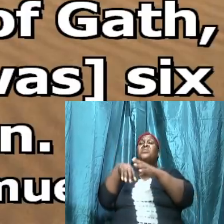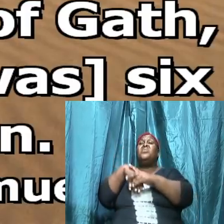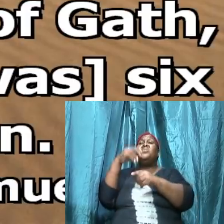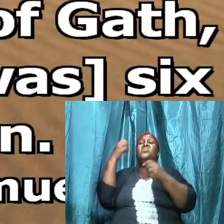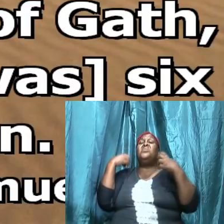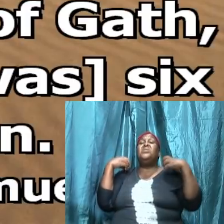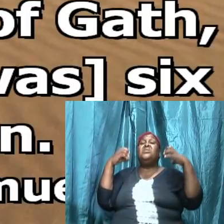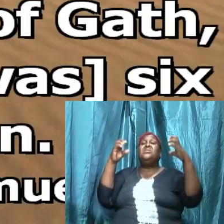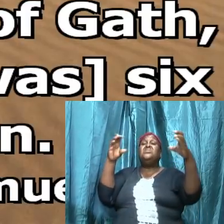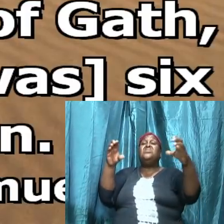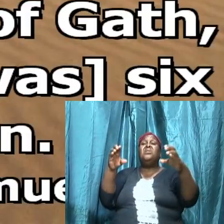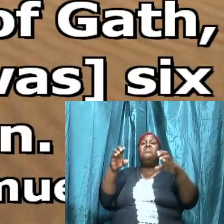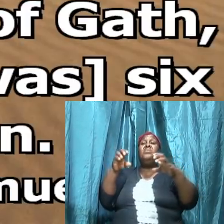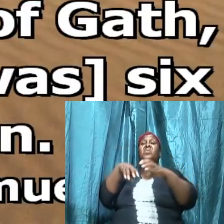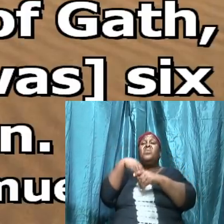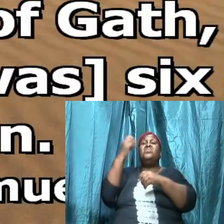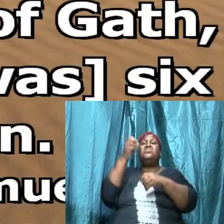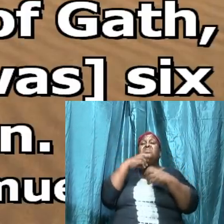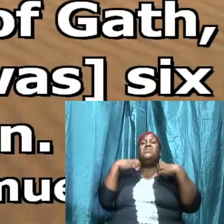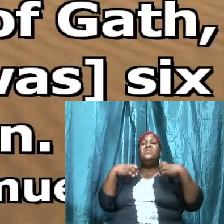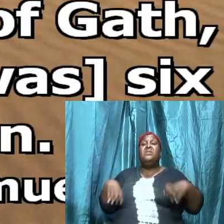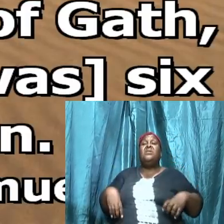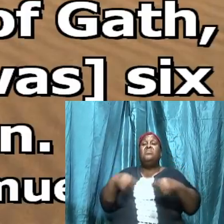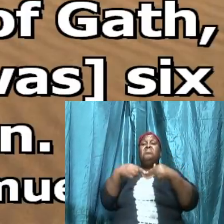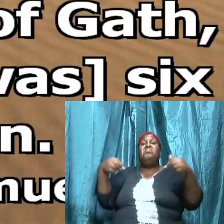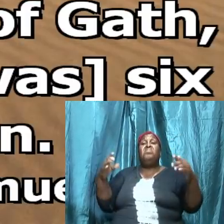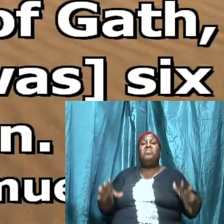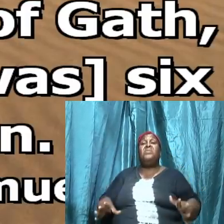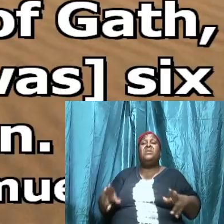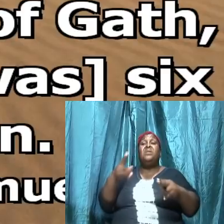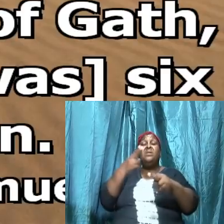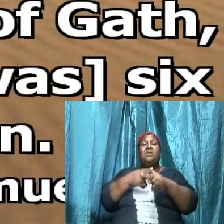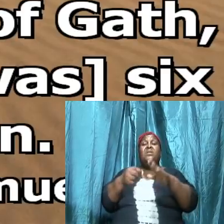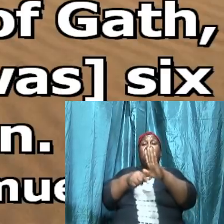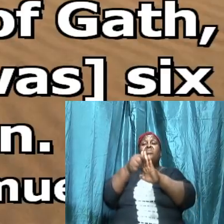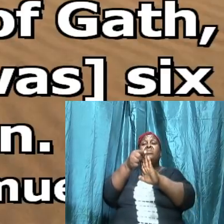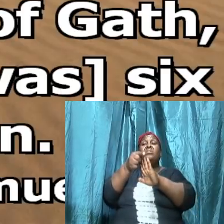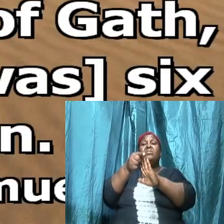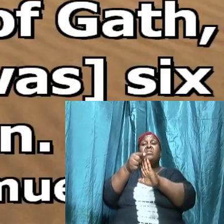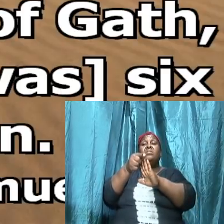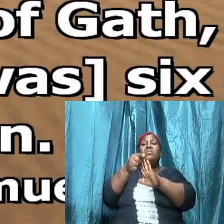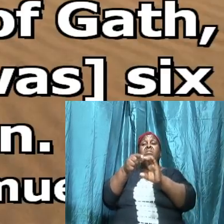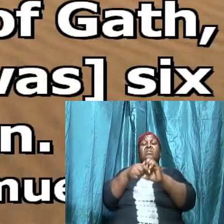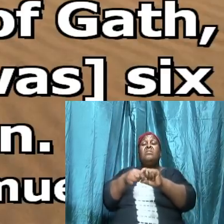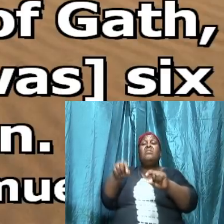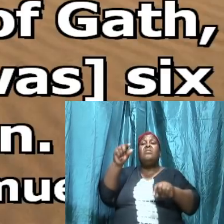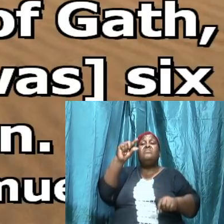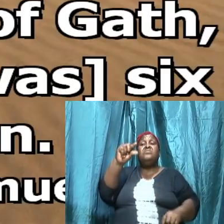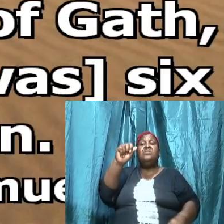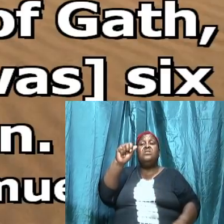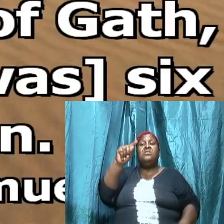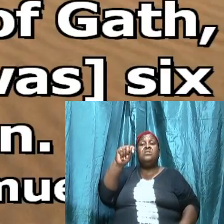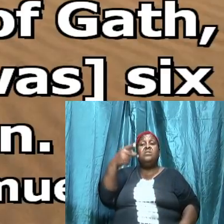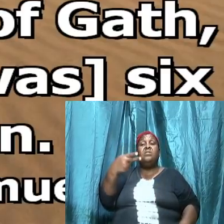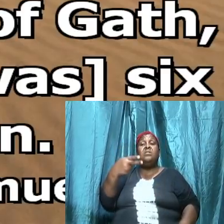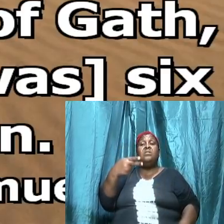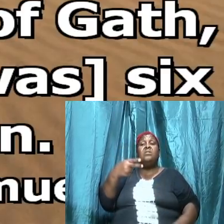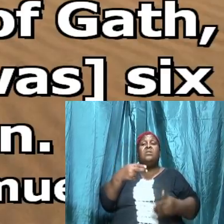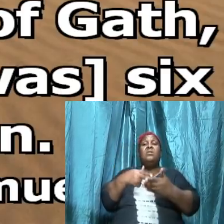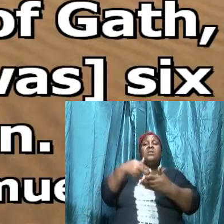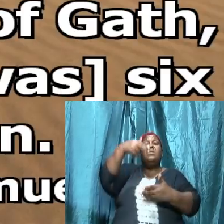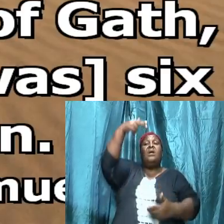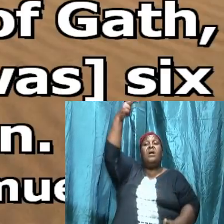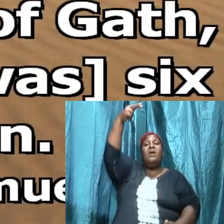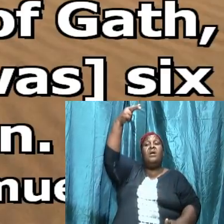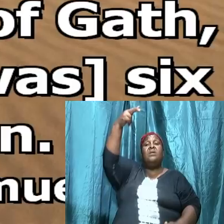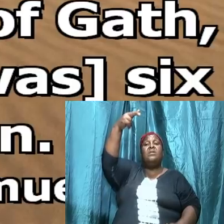champion out of the camp of the Philistines named Goliath of Gath whose height was six cubits and a span